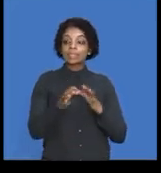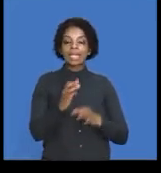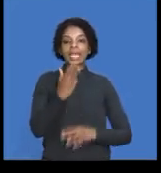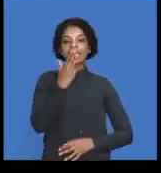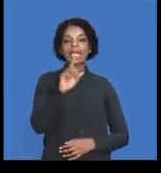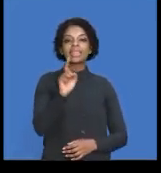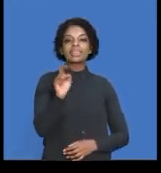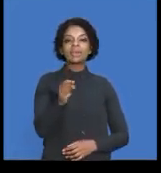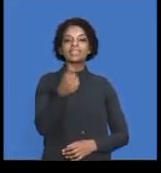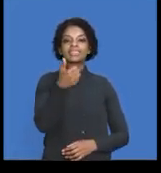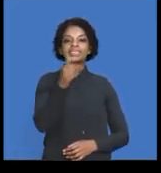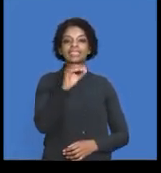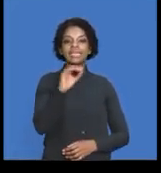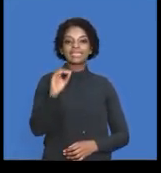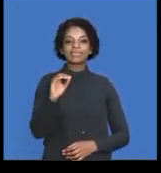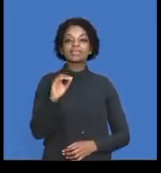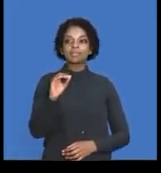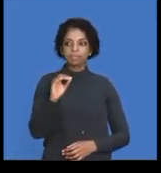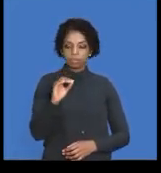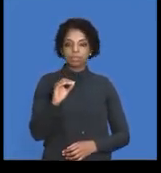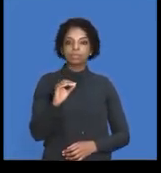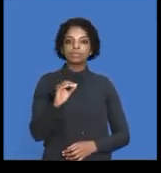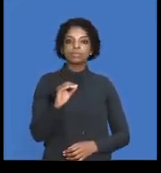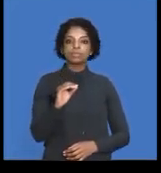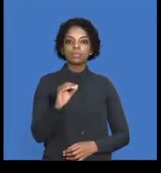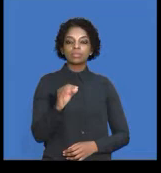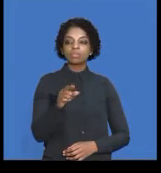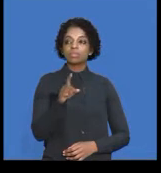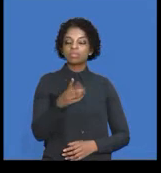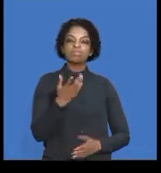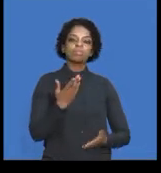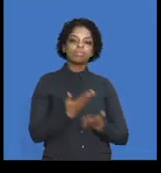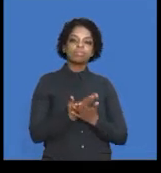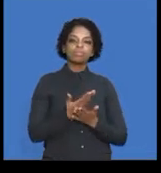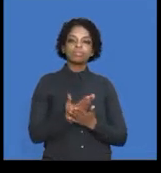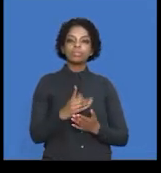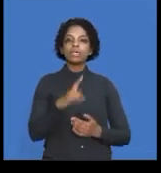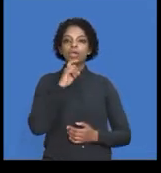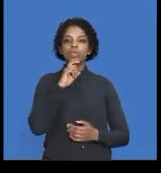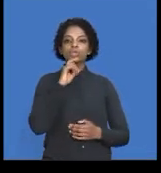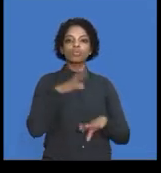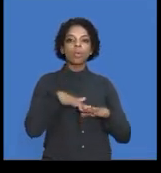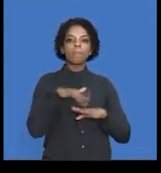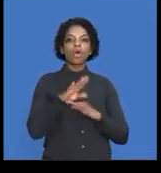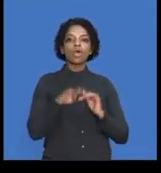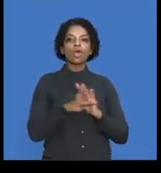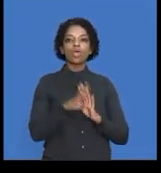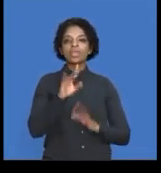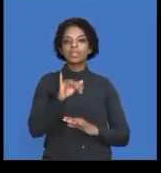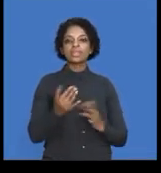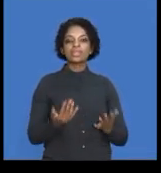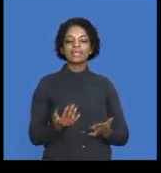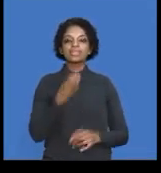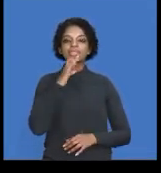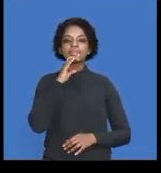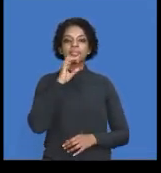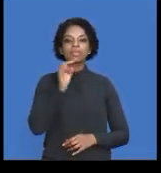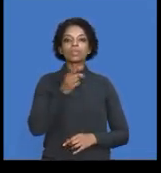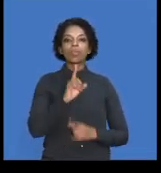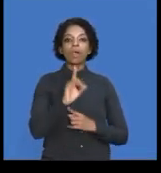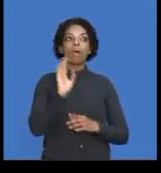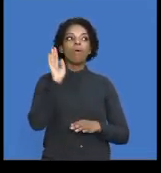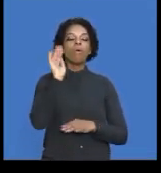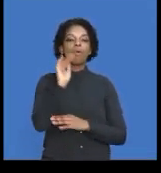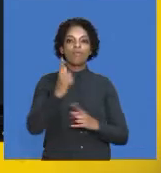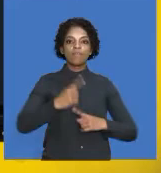were 9,600. And obviously, we must have used more than that. So we overspent